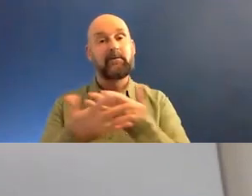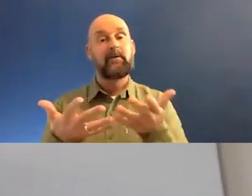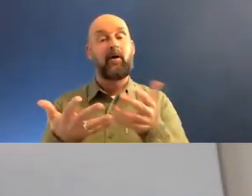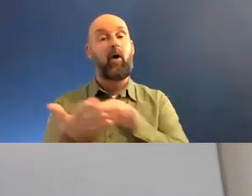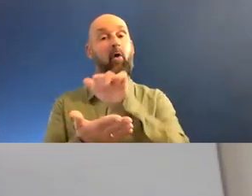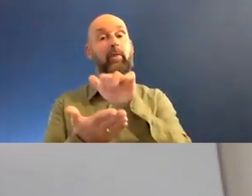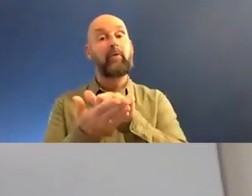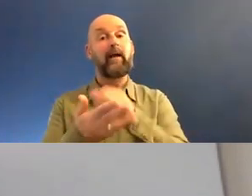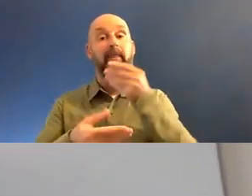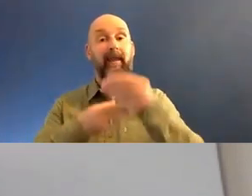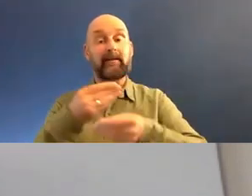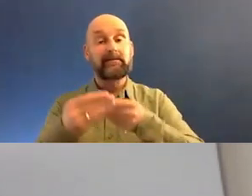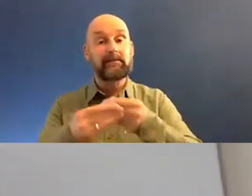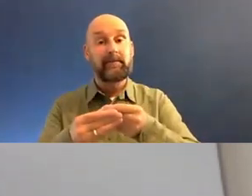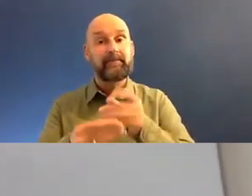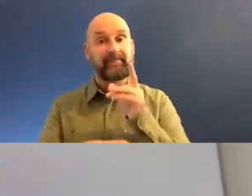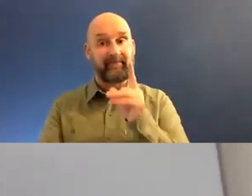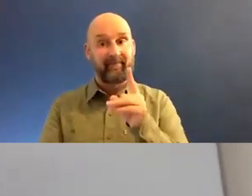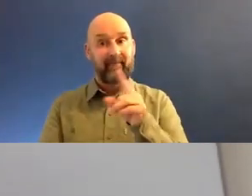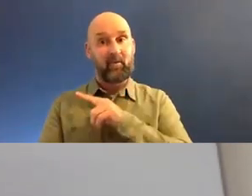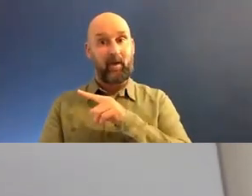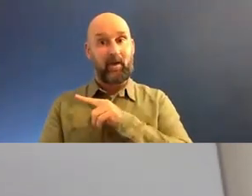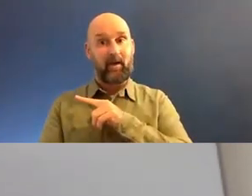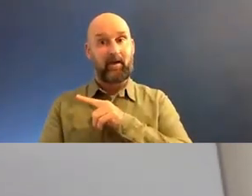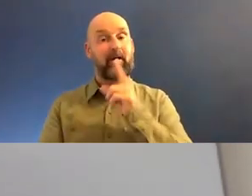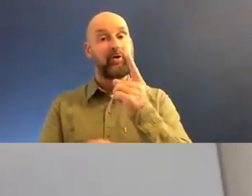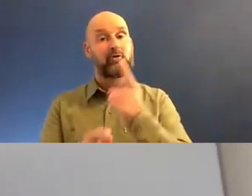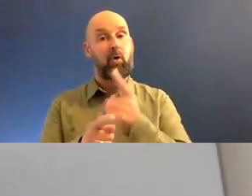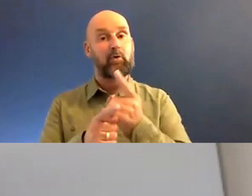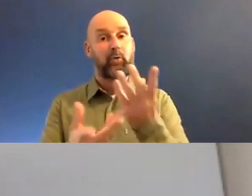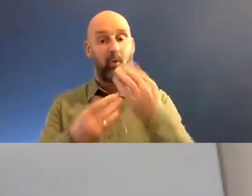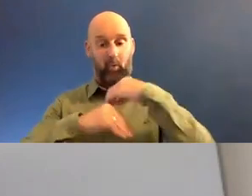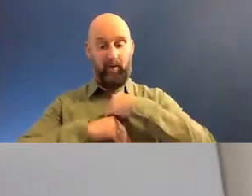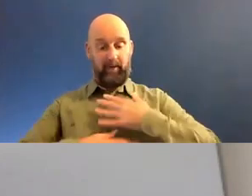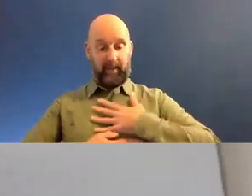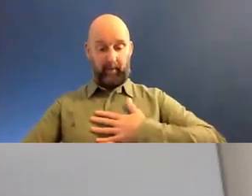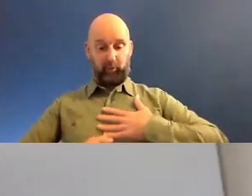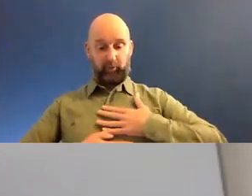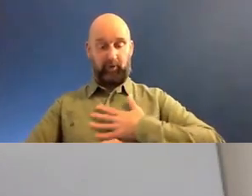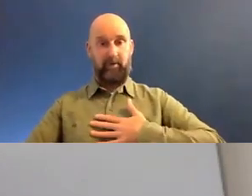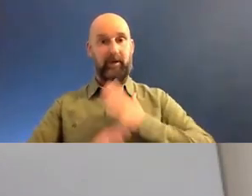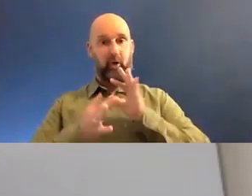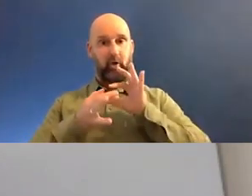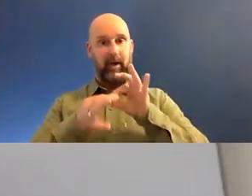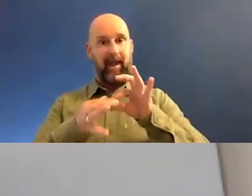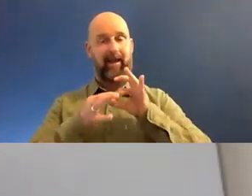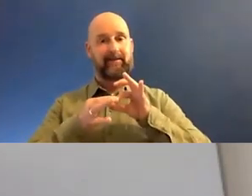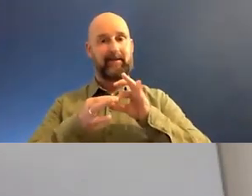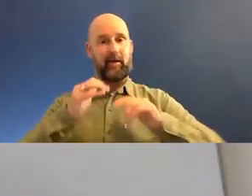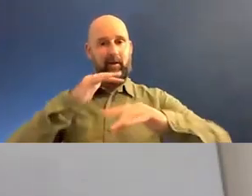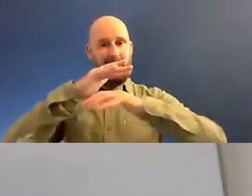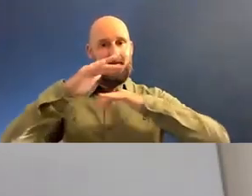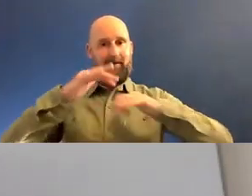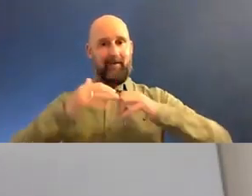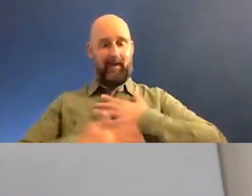things. But unless you're able to speak to what's inside people, if you unless you're able to connect with them at a deeply human level,